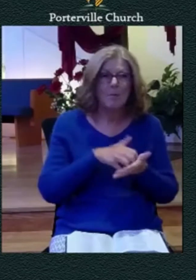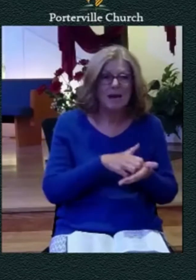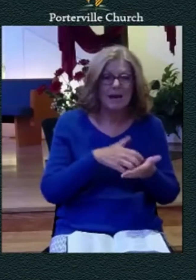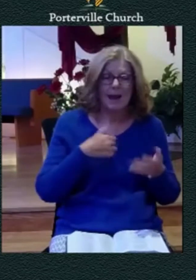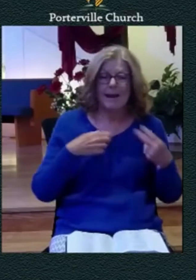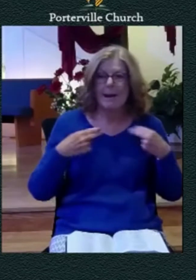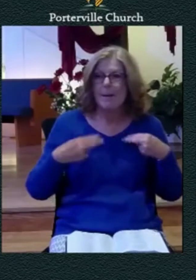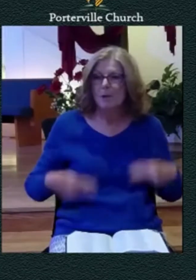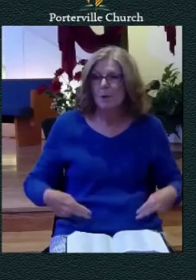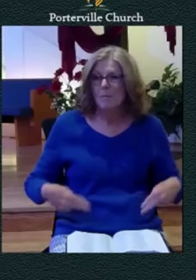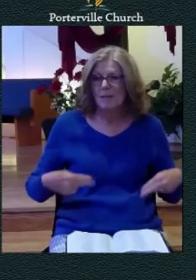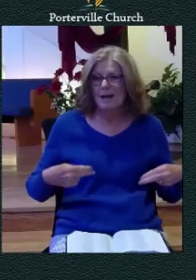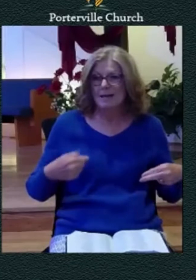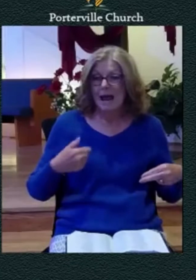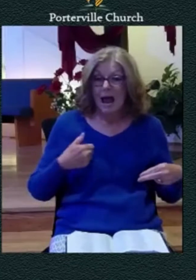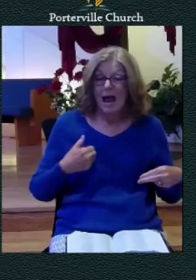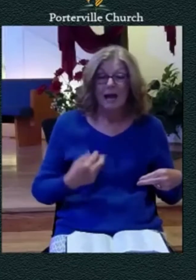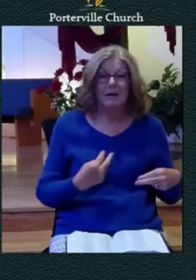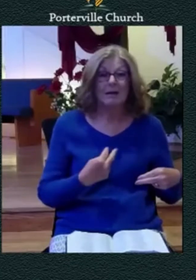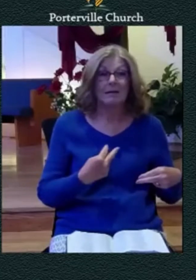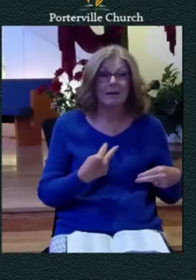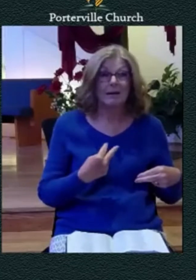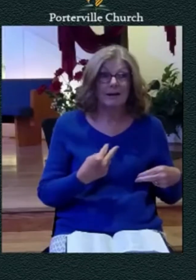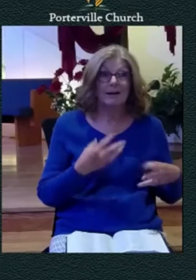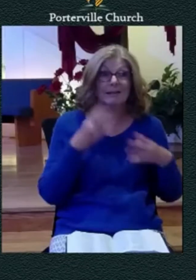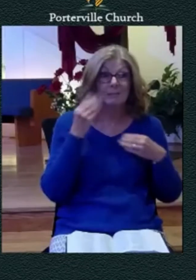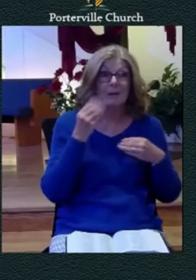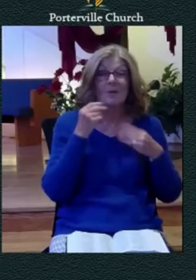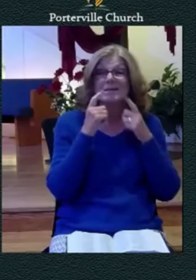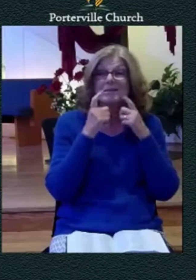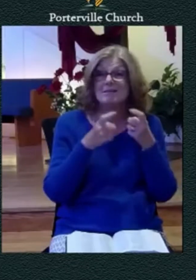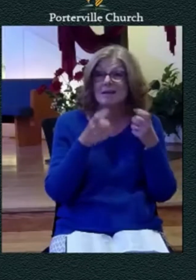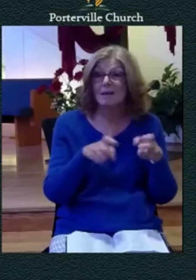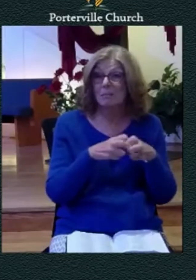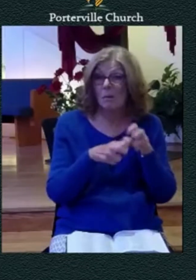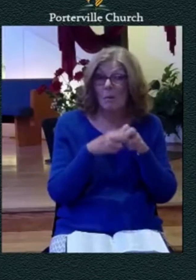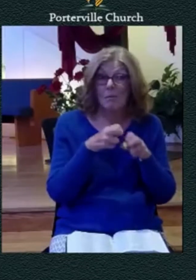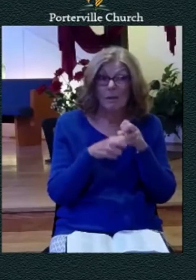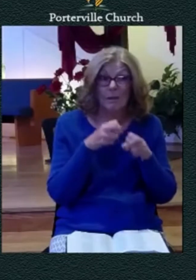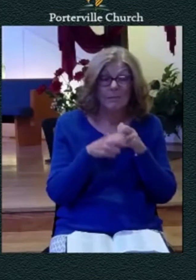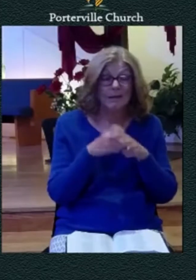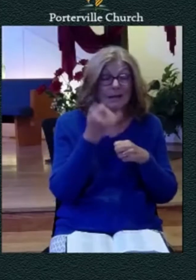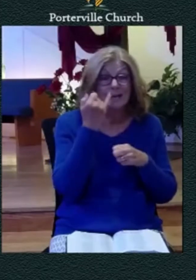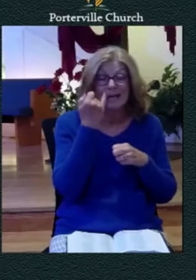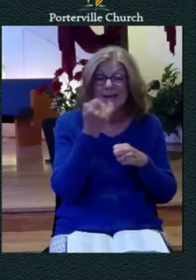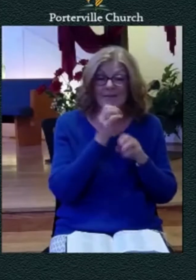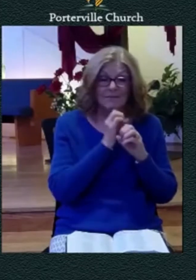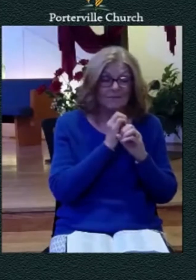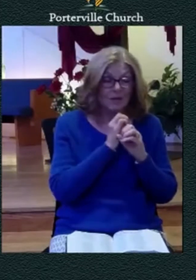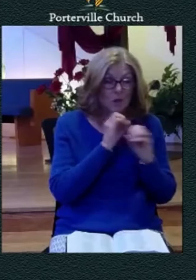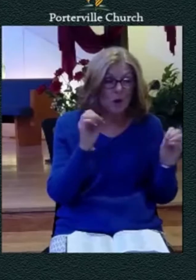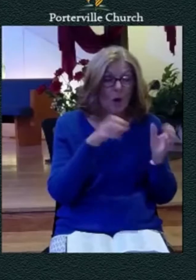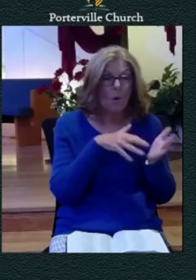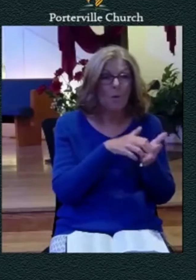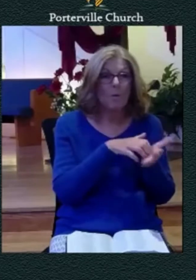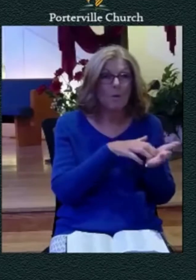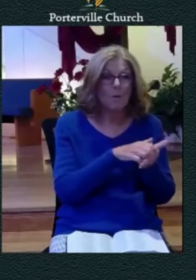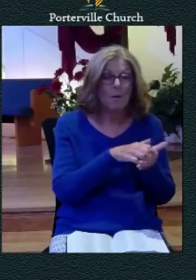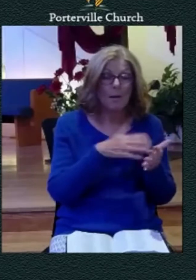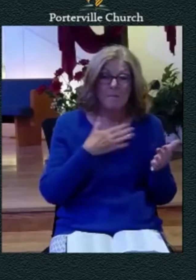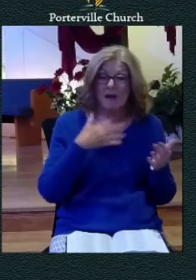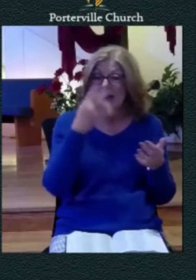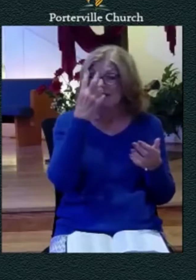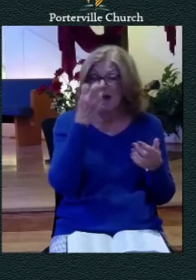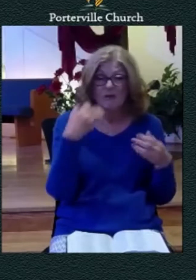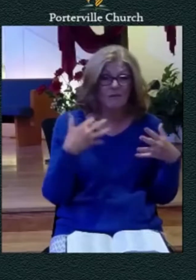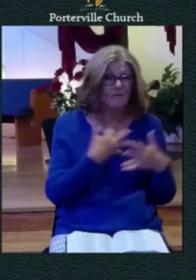by this sin problem in other words what he's saying is if i didn't have this weakness a doubt and fear would never come